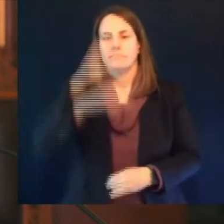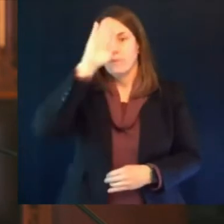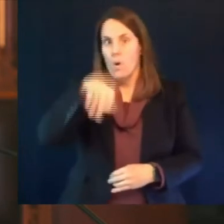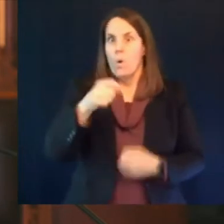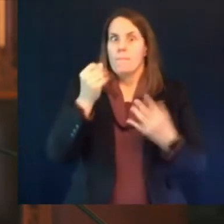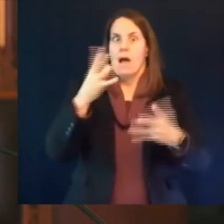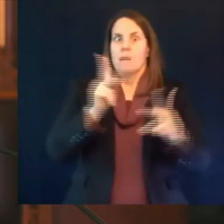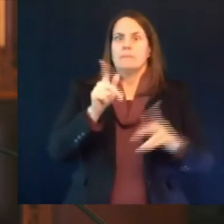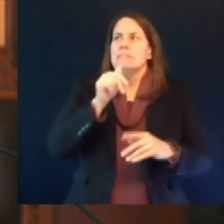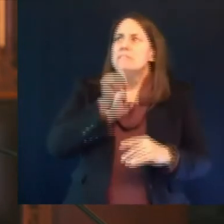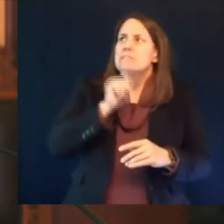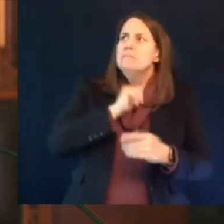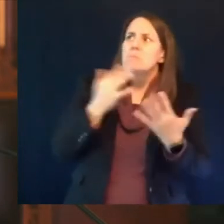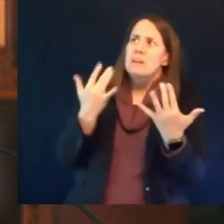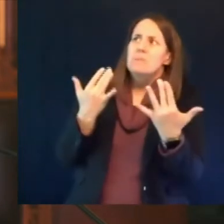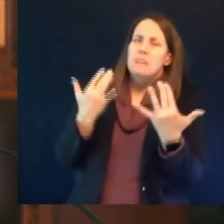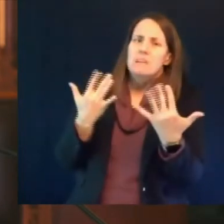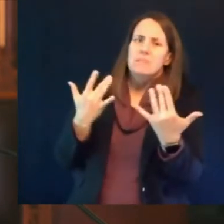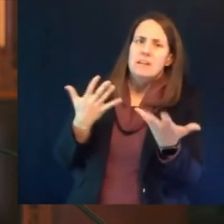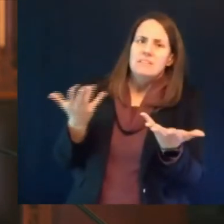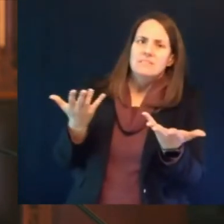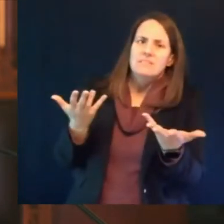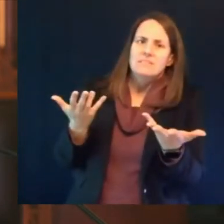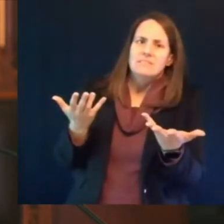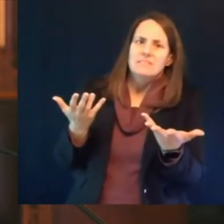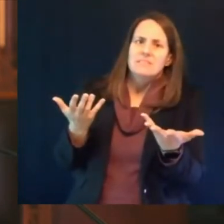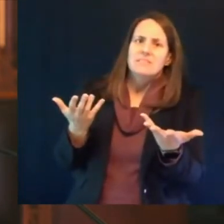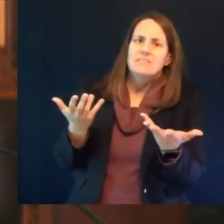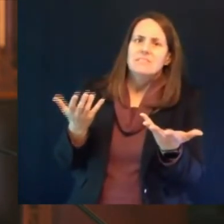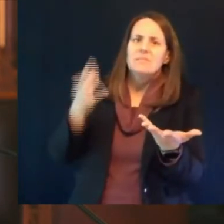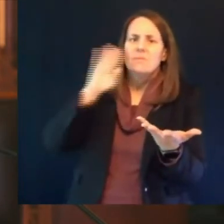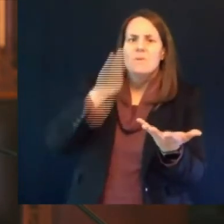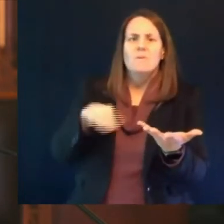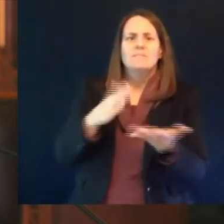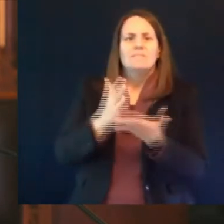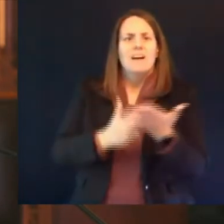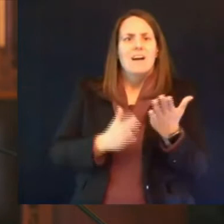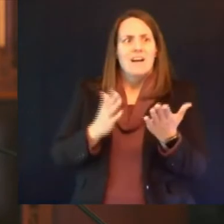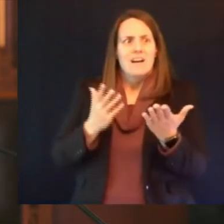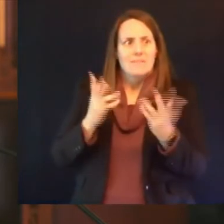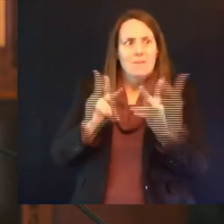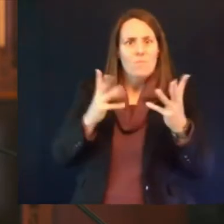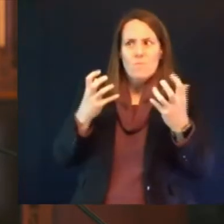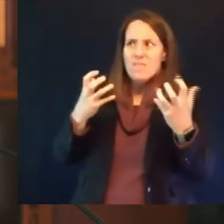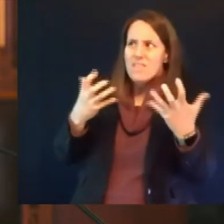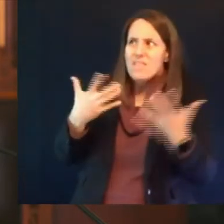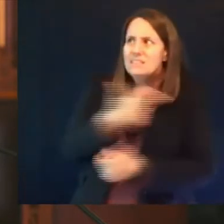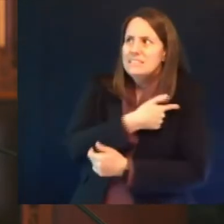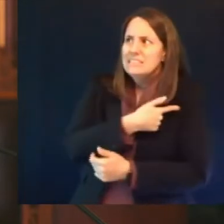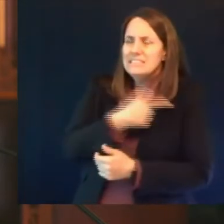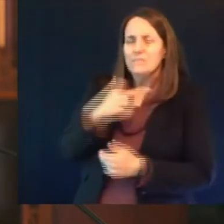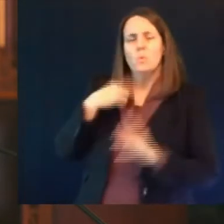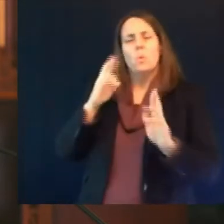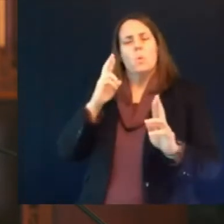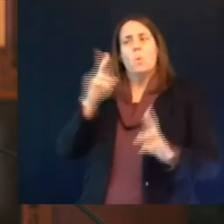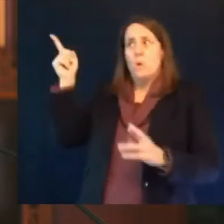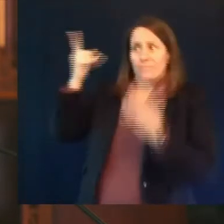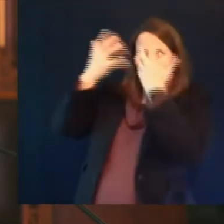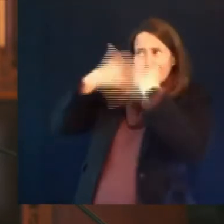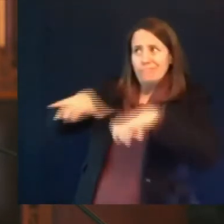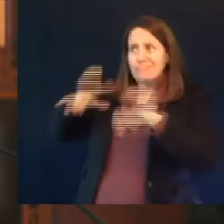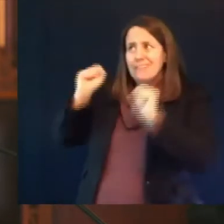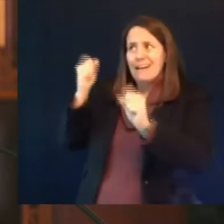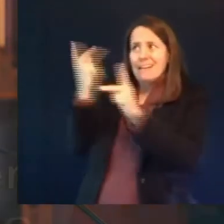once the safety evaluation is done assuming that it indicates uh it is prudent to continue with the